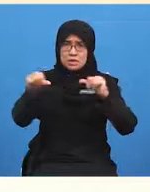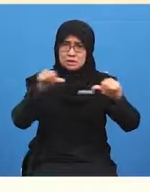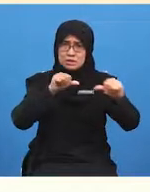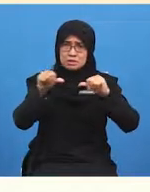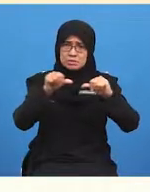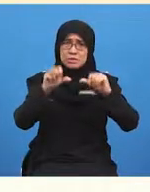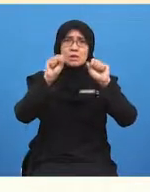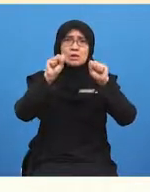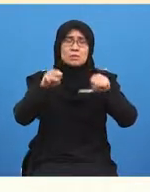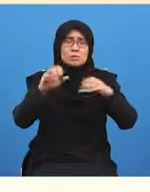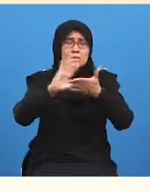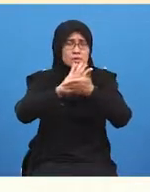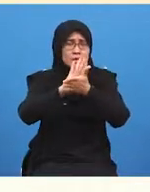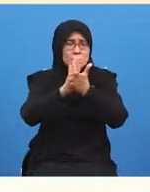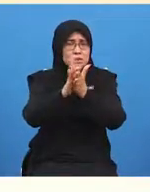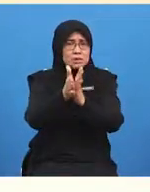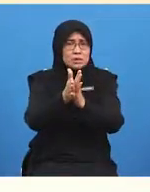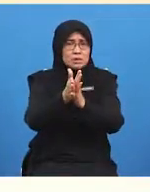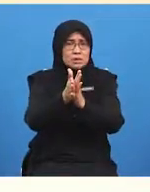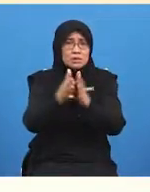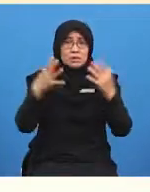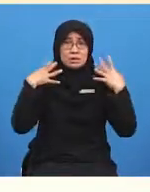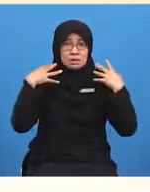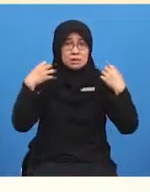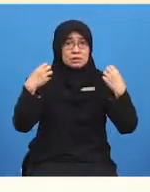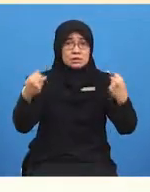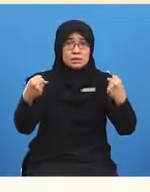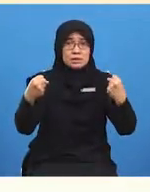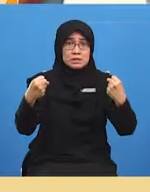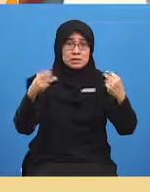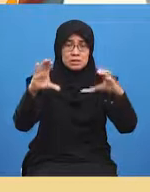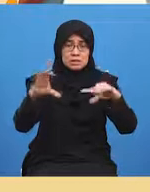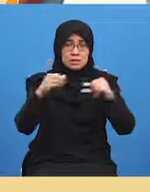hang of it add a little more activity each time